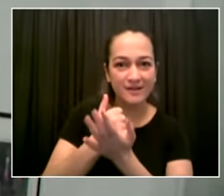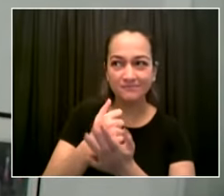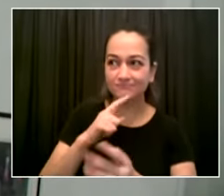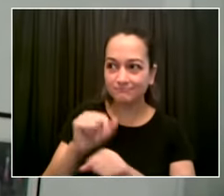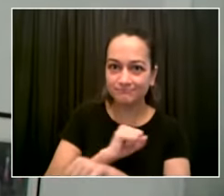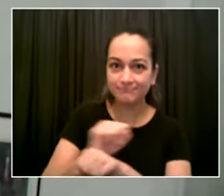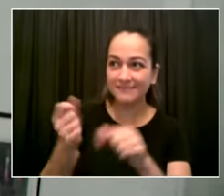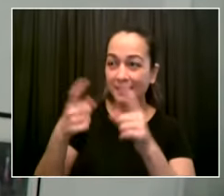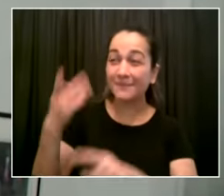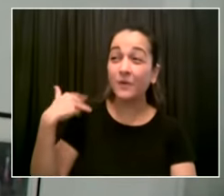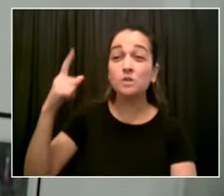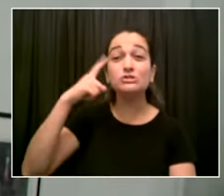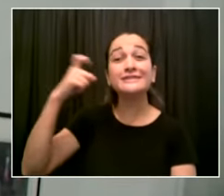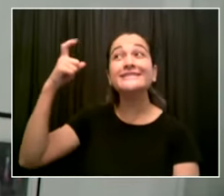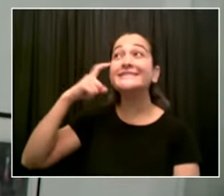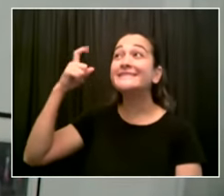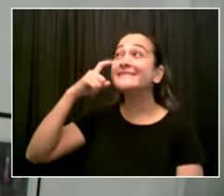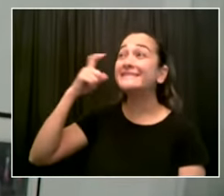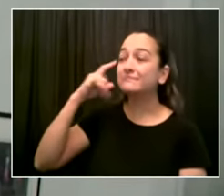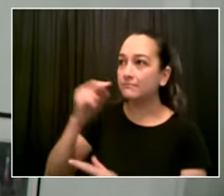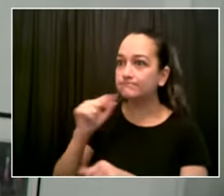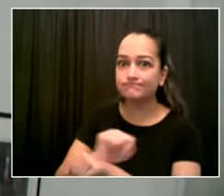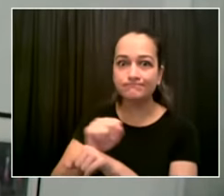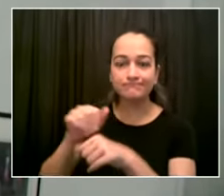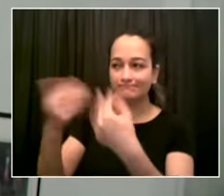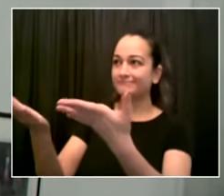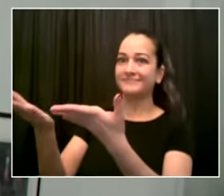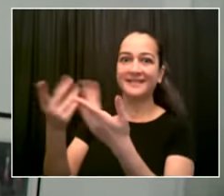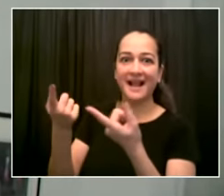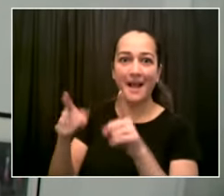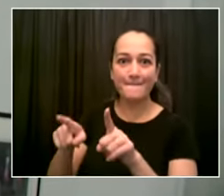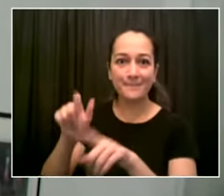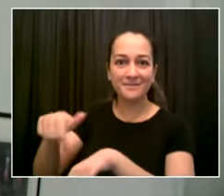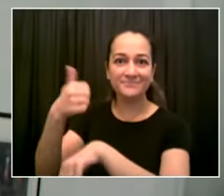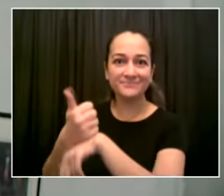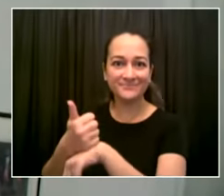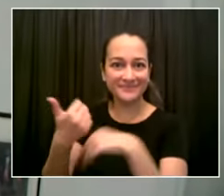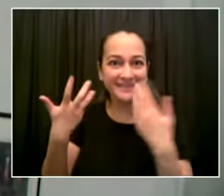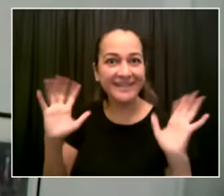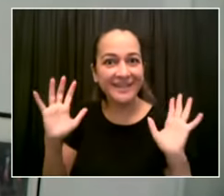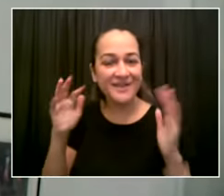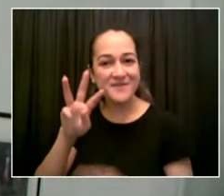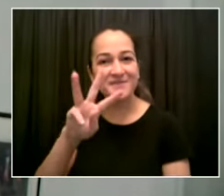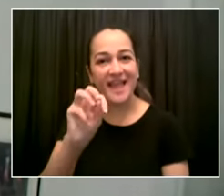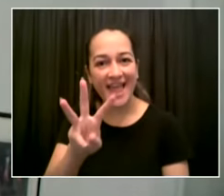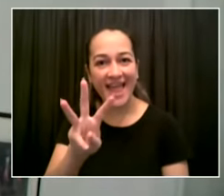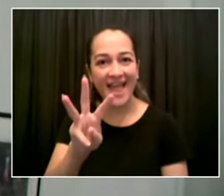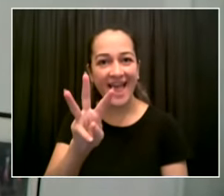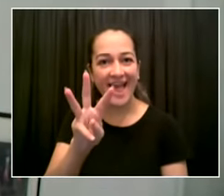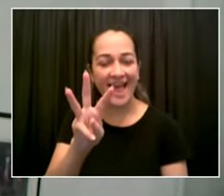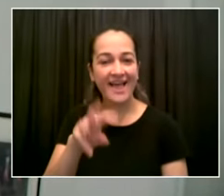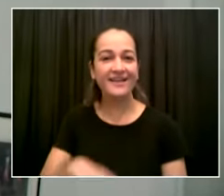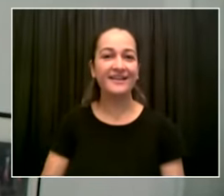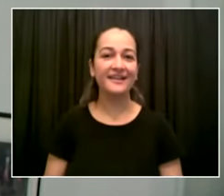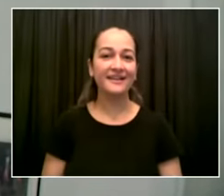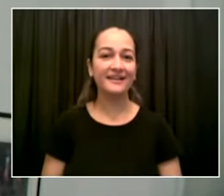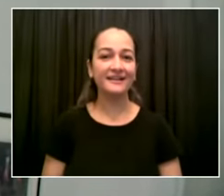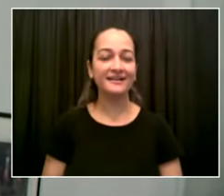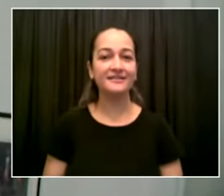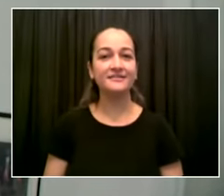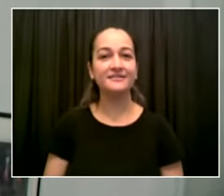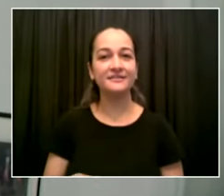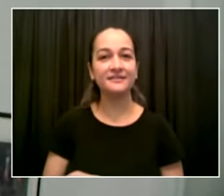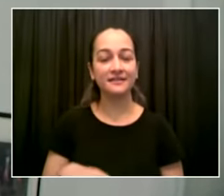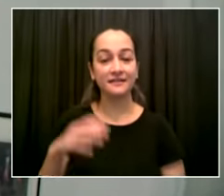and we're starting to do things in time square um this ferris wheel is one symbol of of